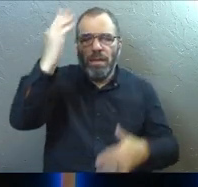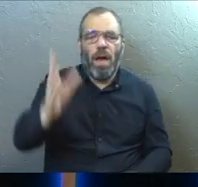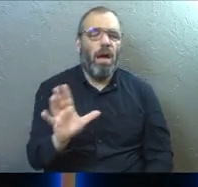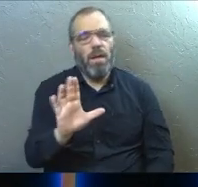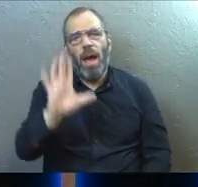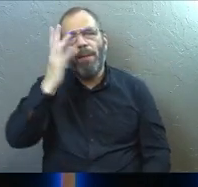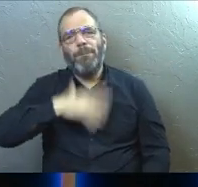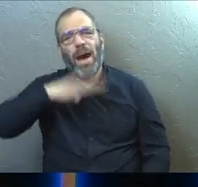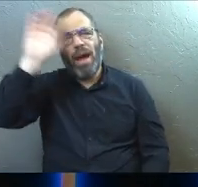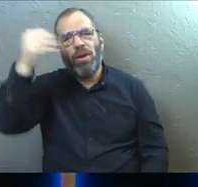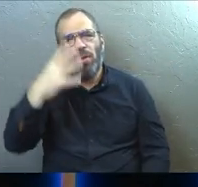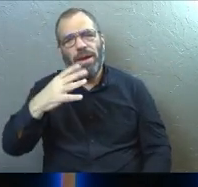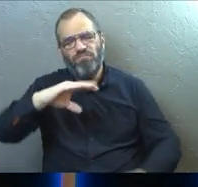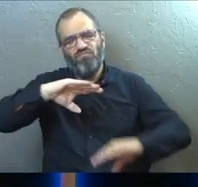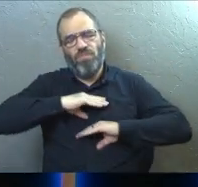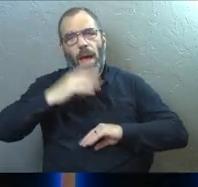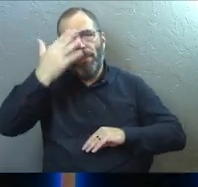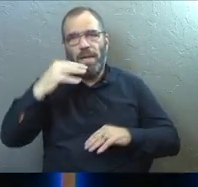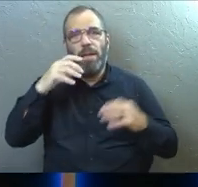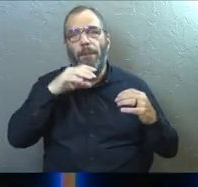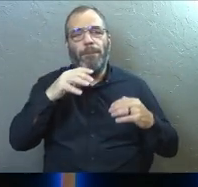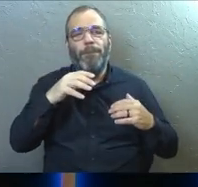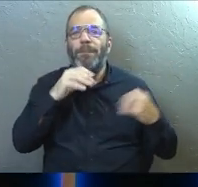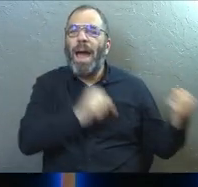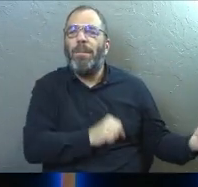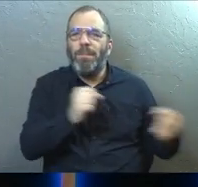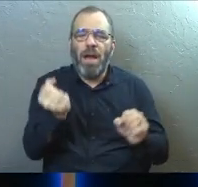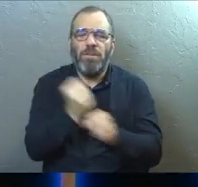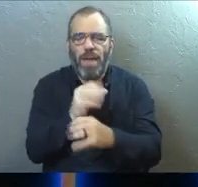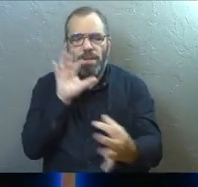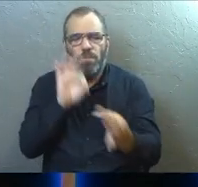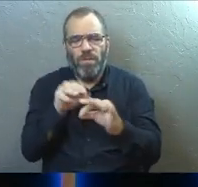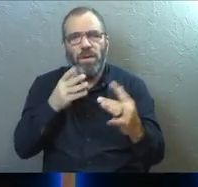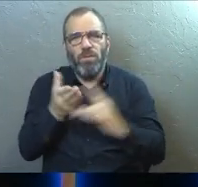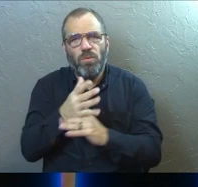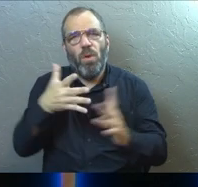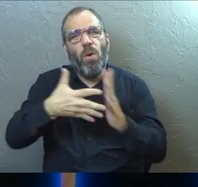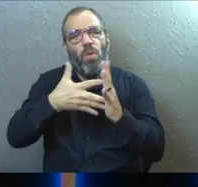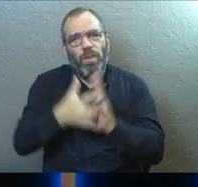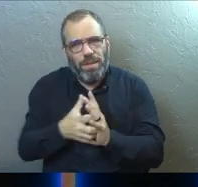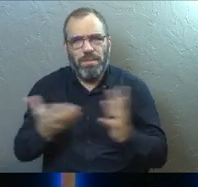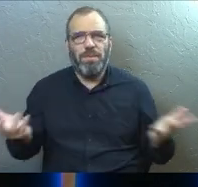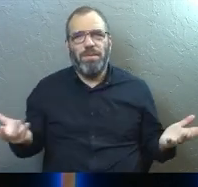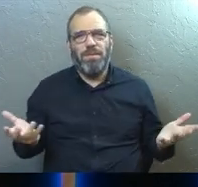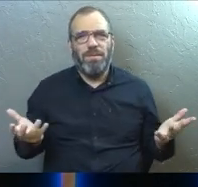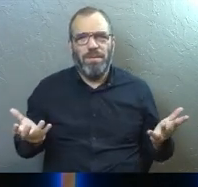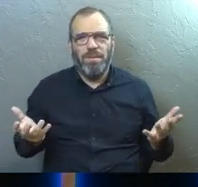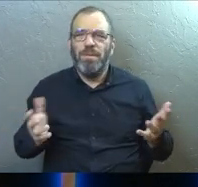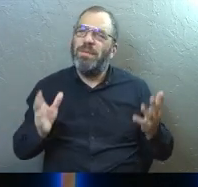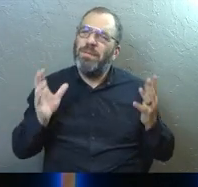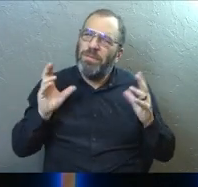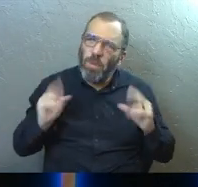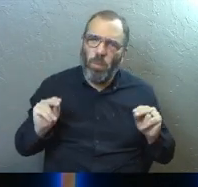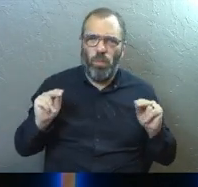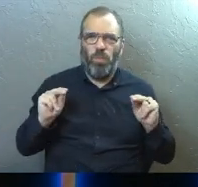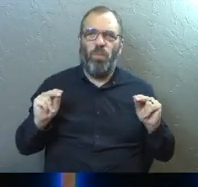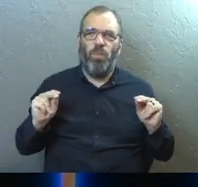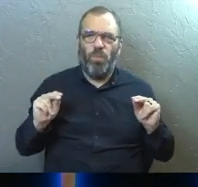God said, my grace is sufficient for you because my power is made perfect in weakness. And he says, no.